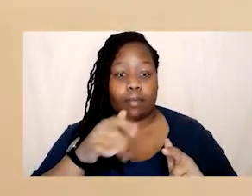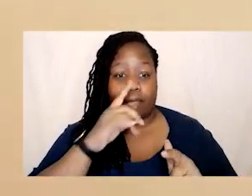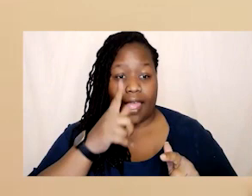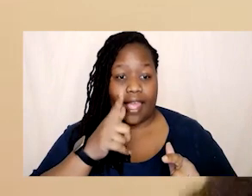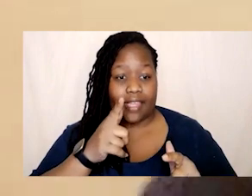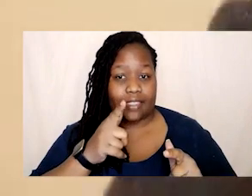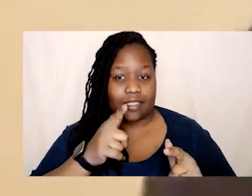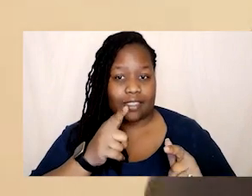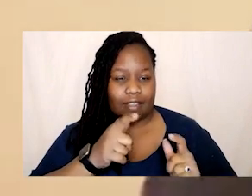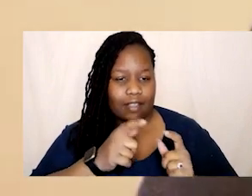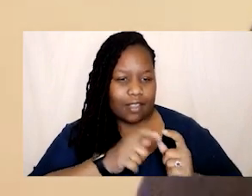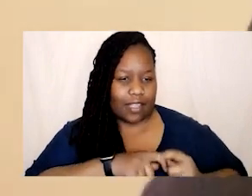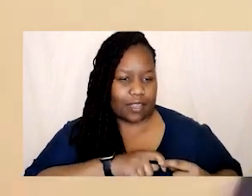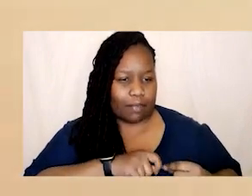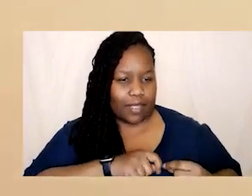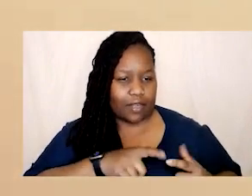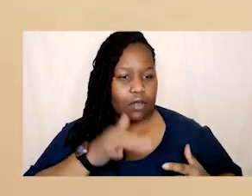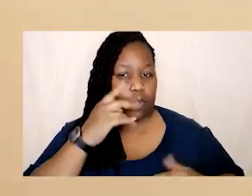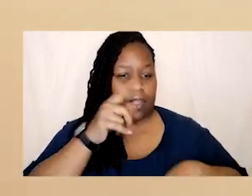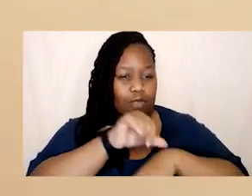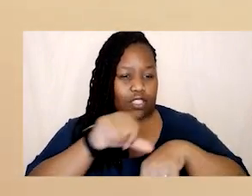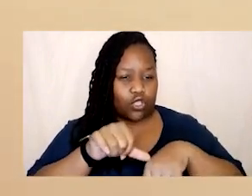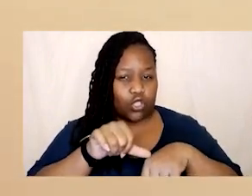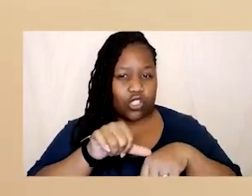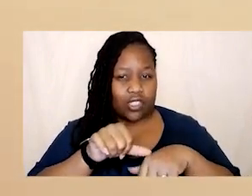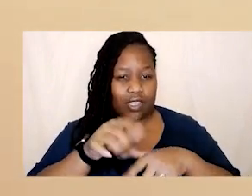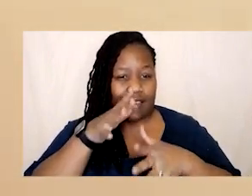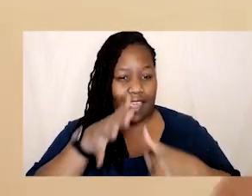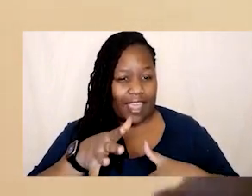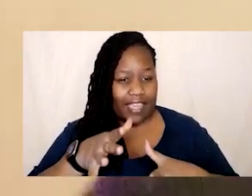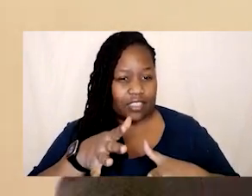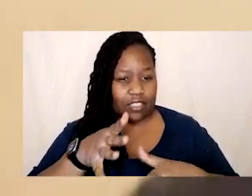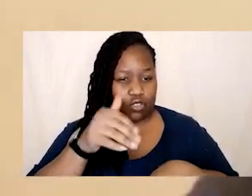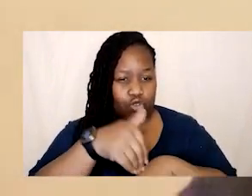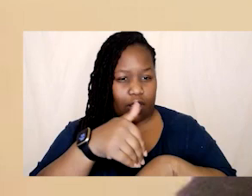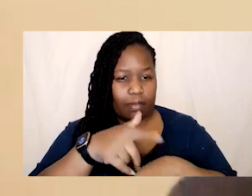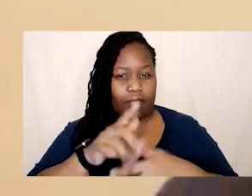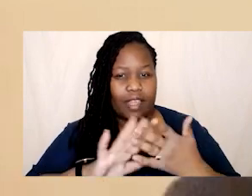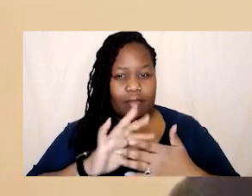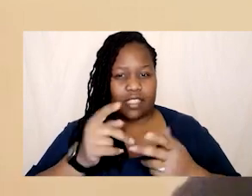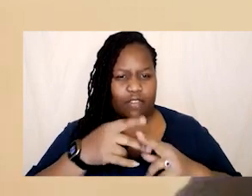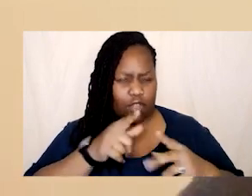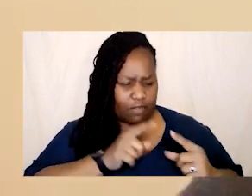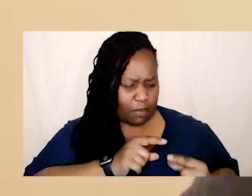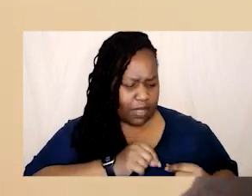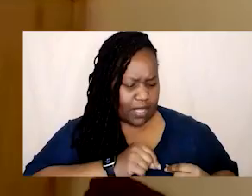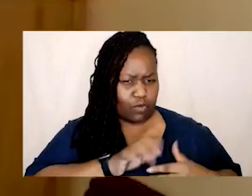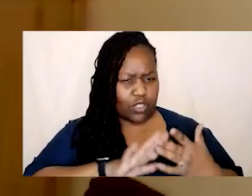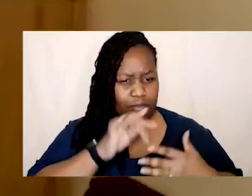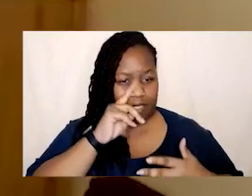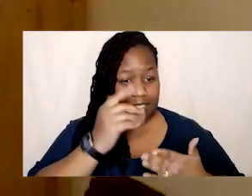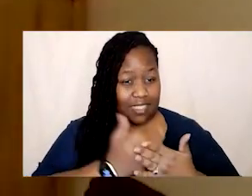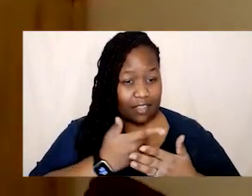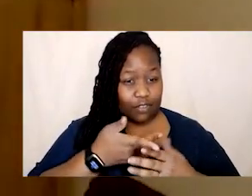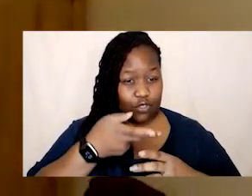after when there was like the surge in hate crime and people were like if you wear a safety pin on the tube you know it's safe to sit next to me did you ever see that i've